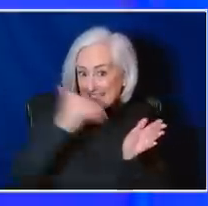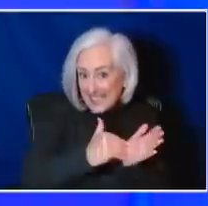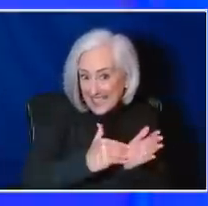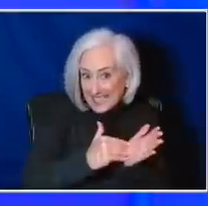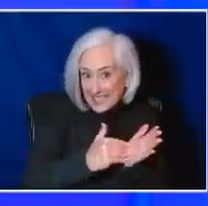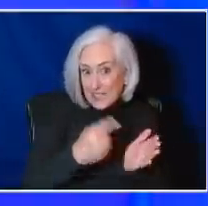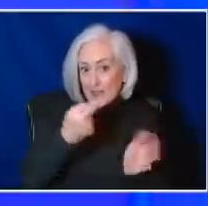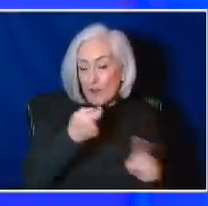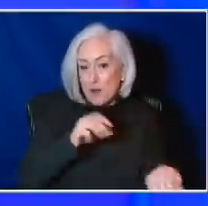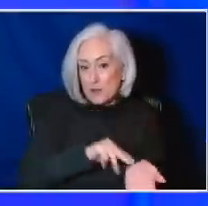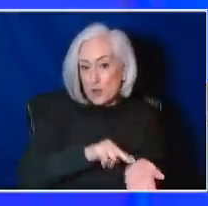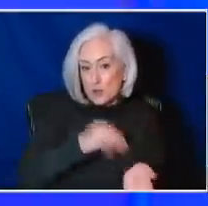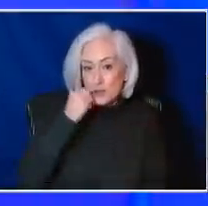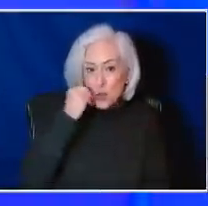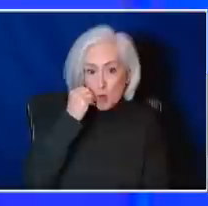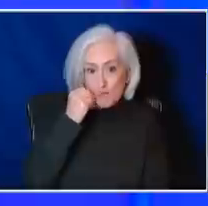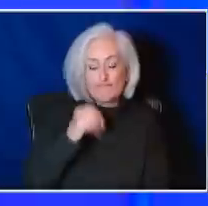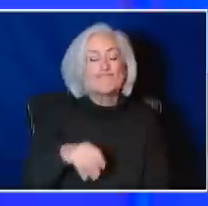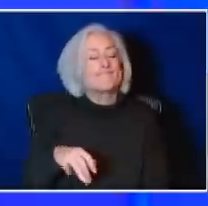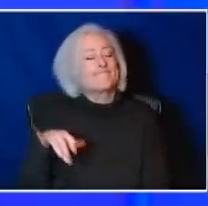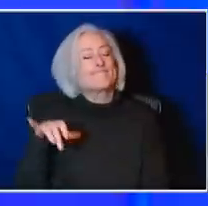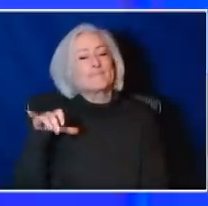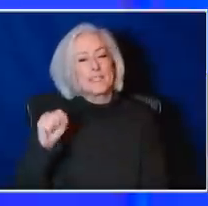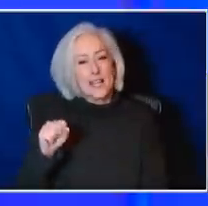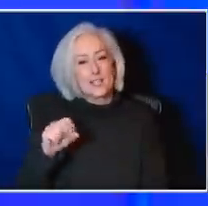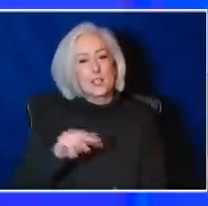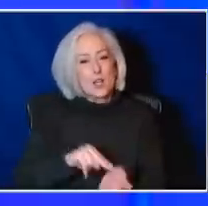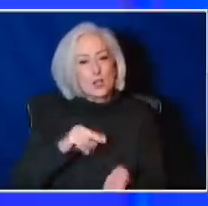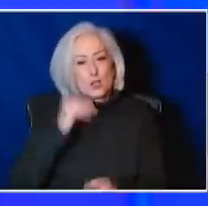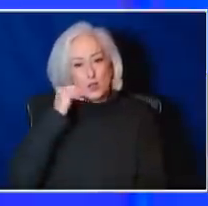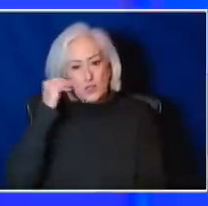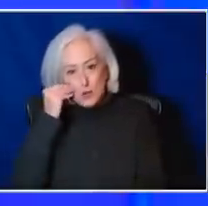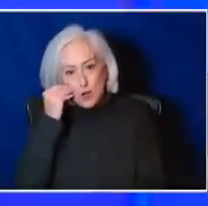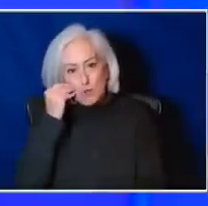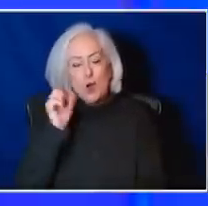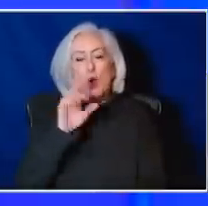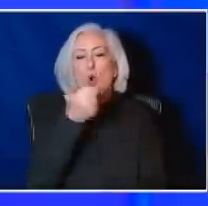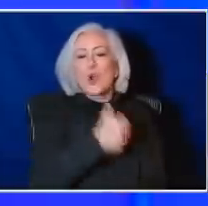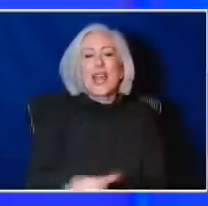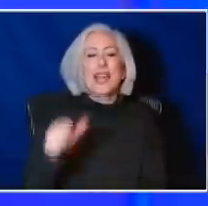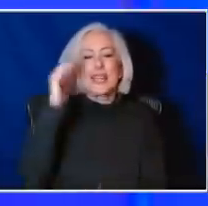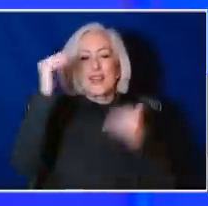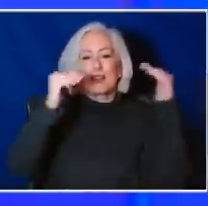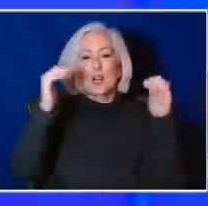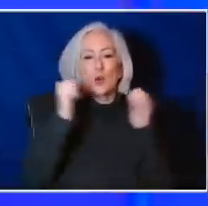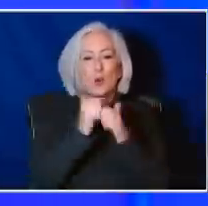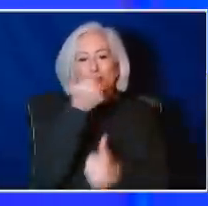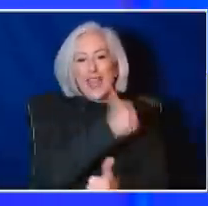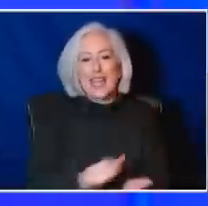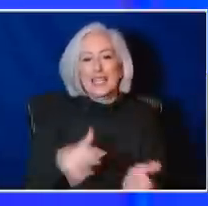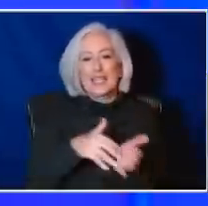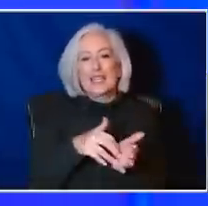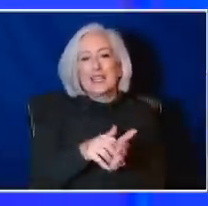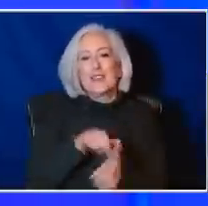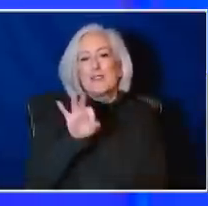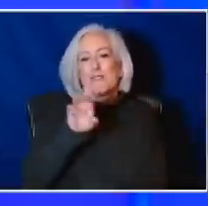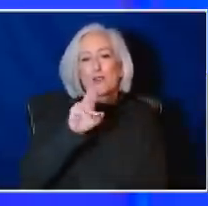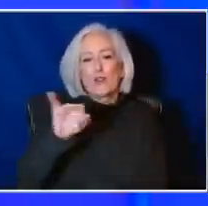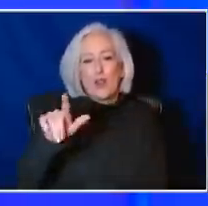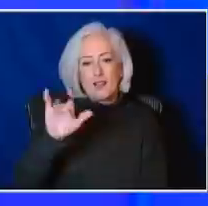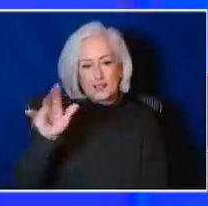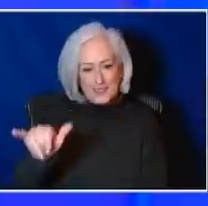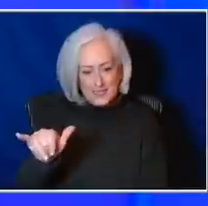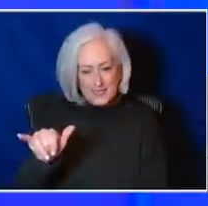certainly, you know, nursing home patients, but also really any any adult with any measure of frailty that's out there is going to be at higher